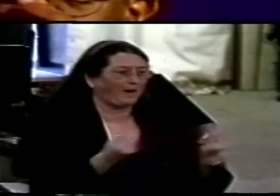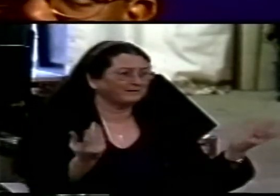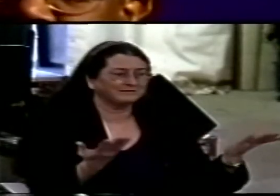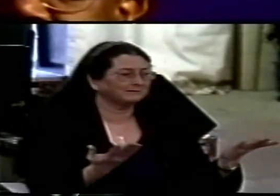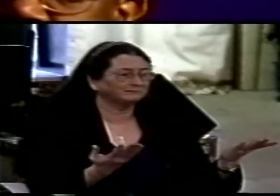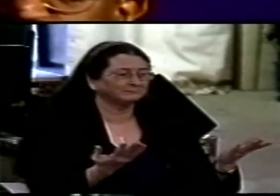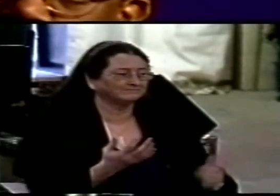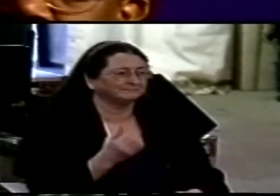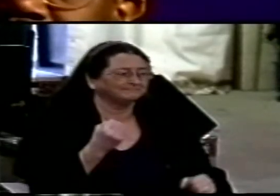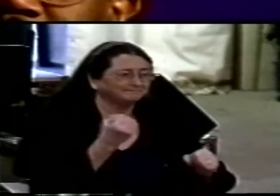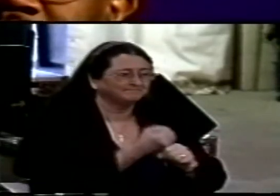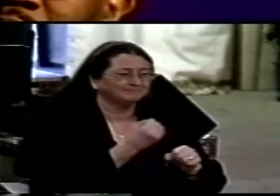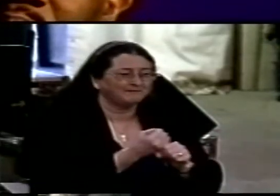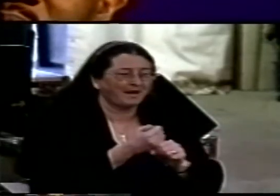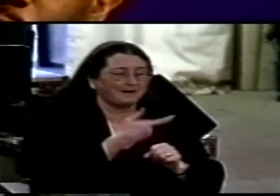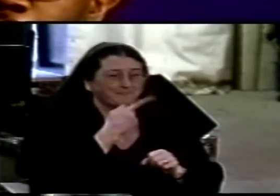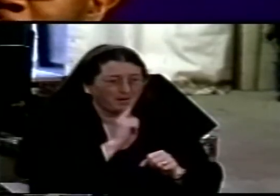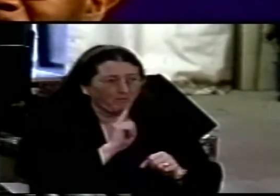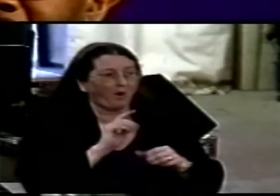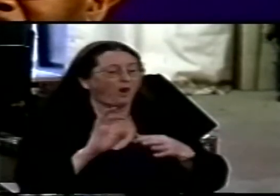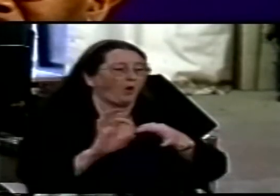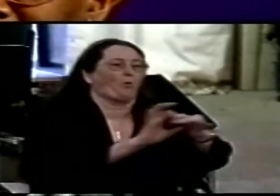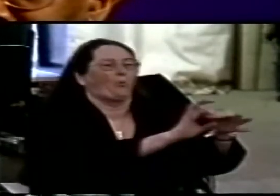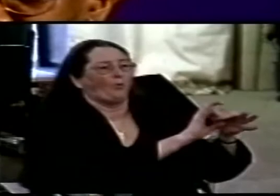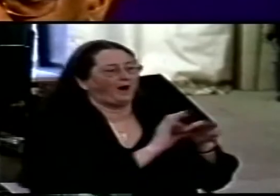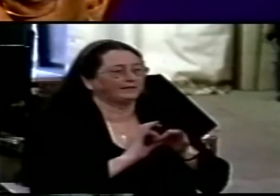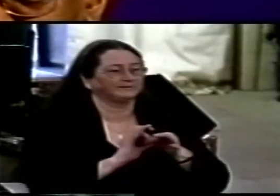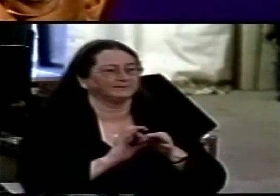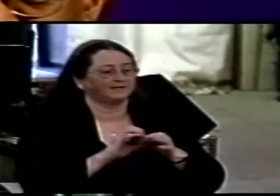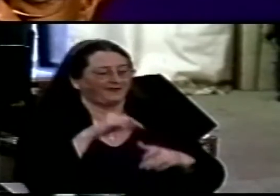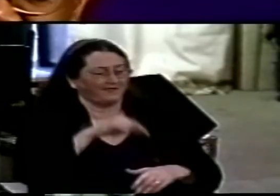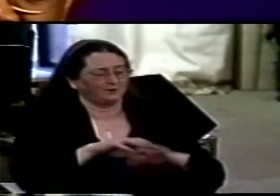make them one in this fragmented